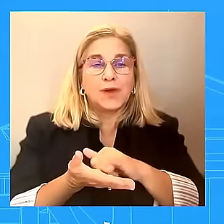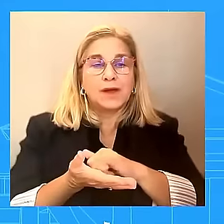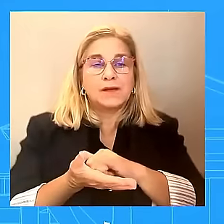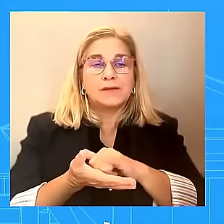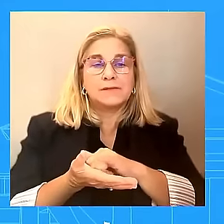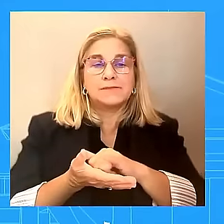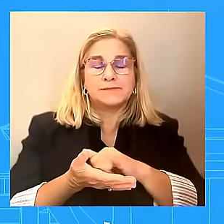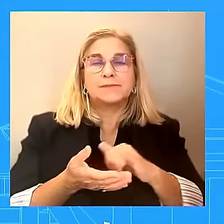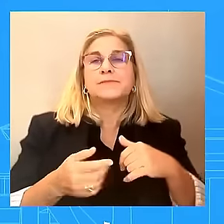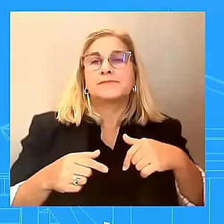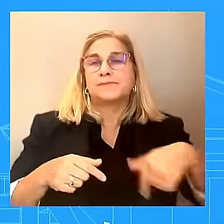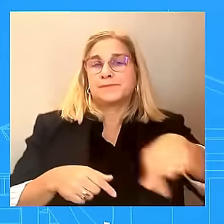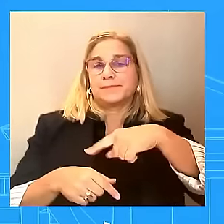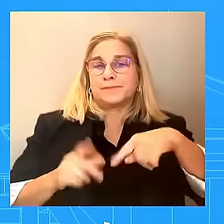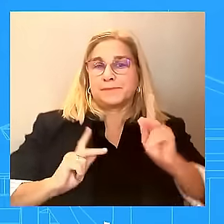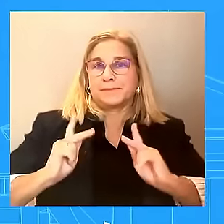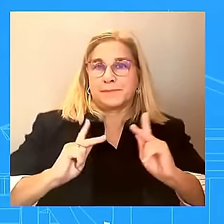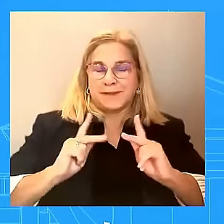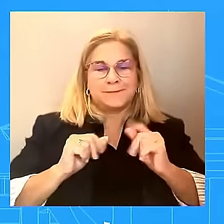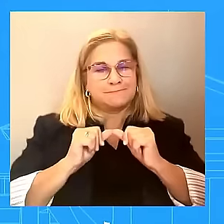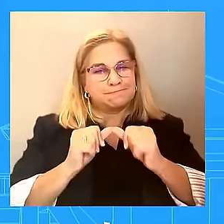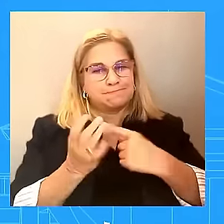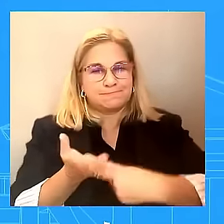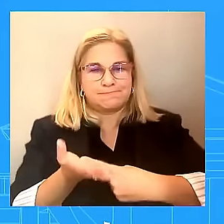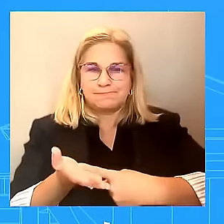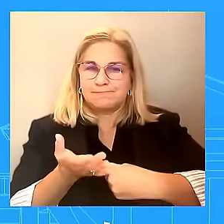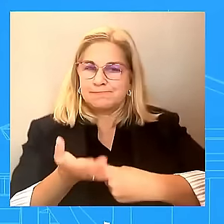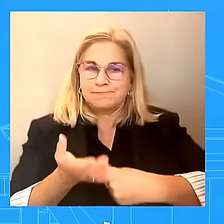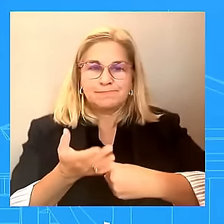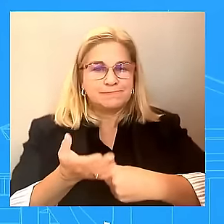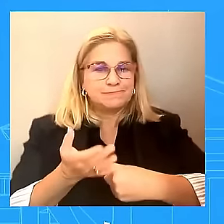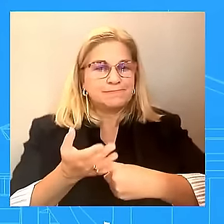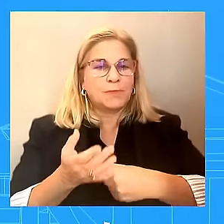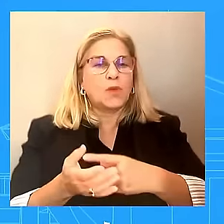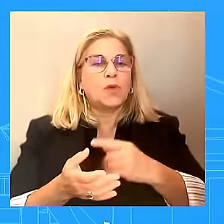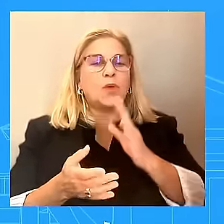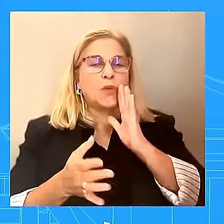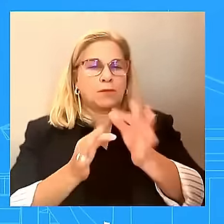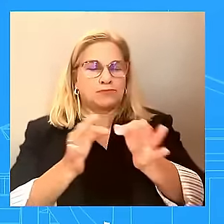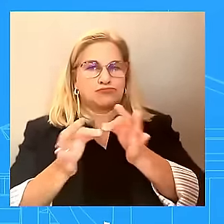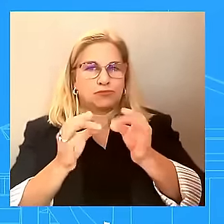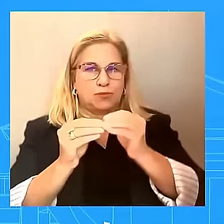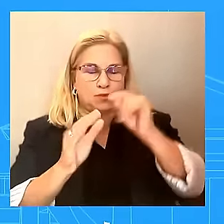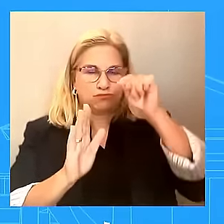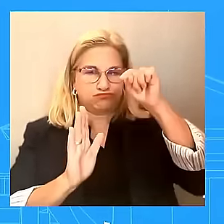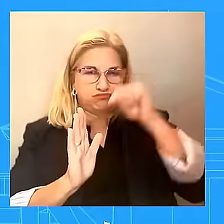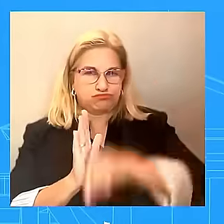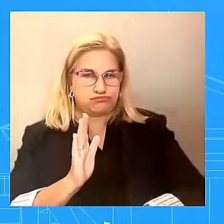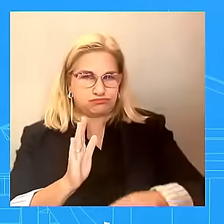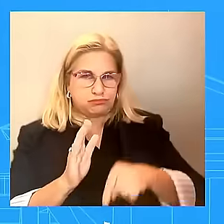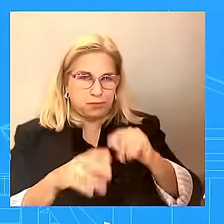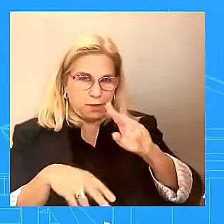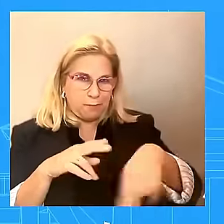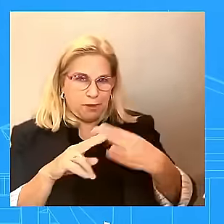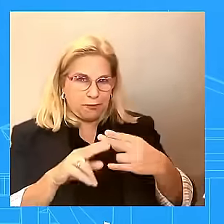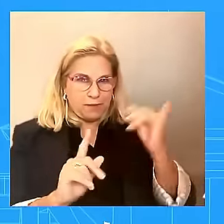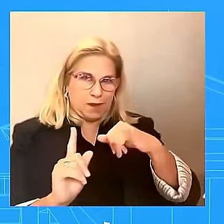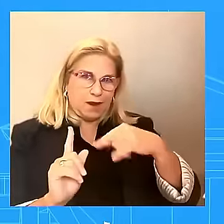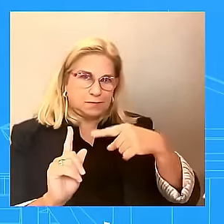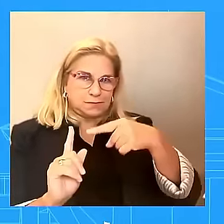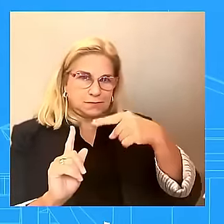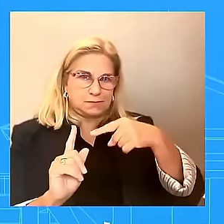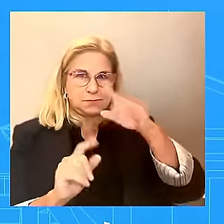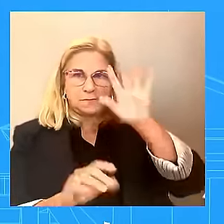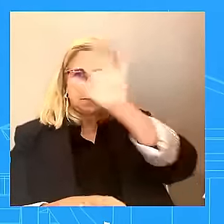hear more later in the day. But those discussions are ongoing. If it was coordinated with the Israeli side